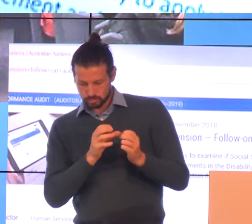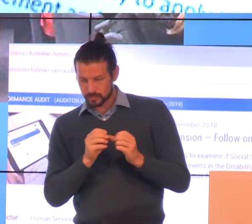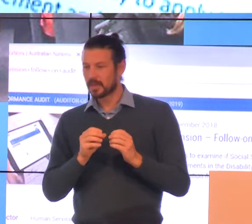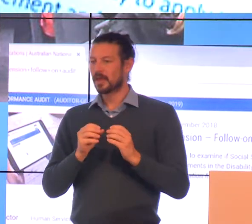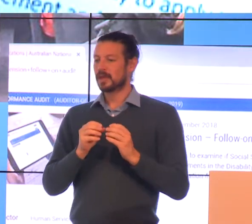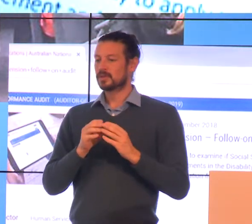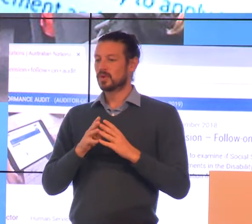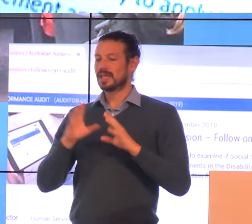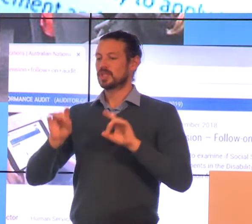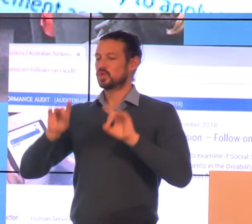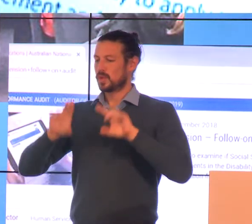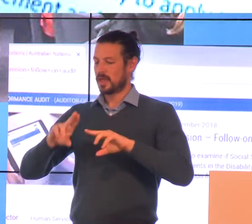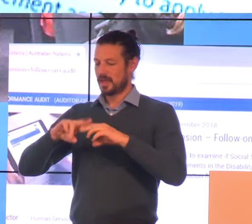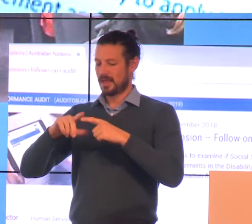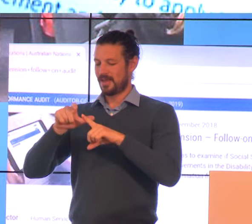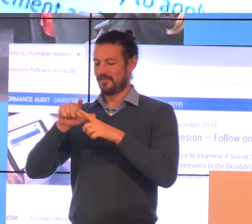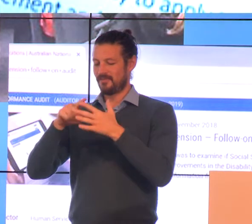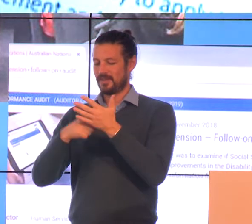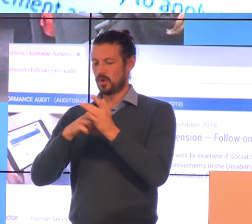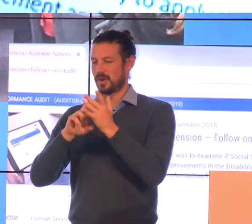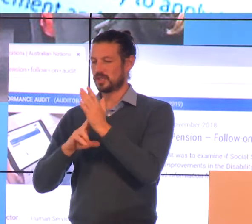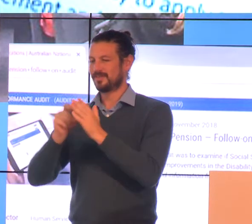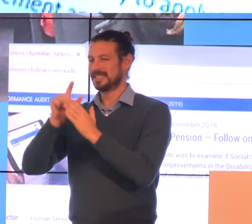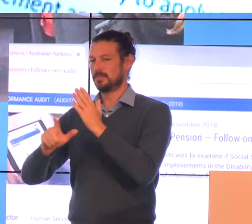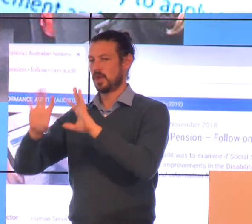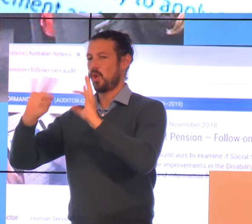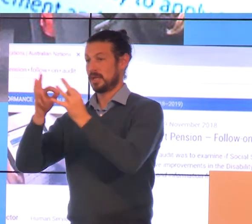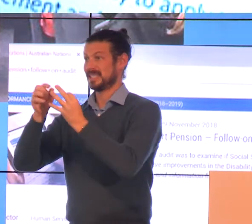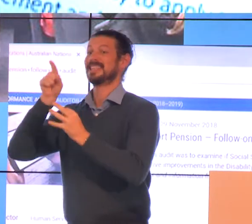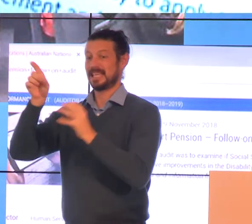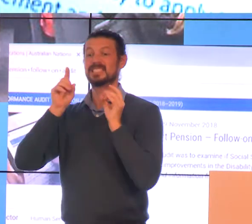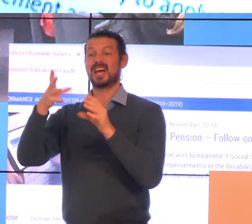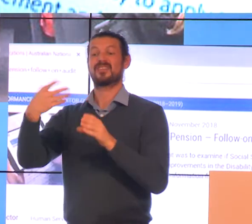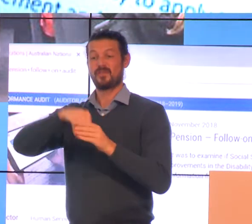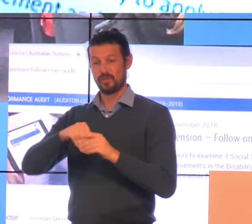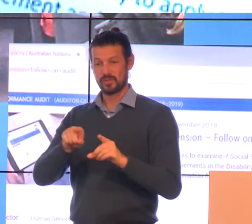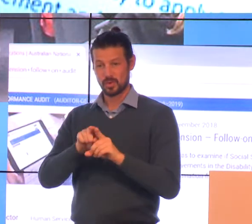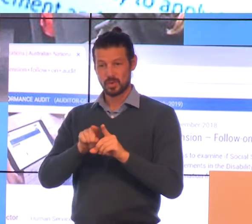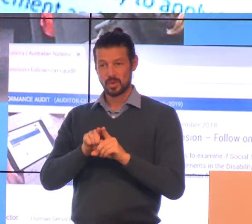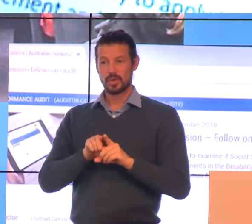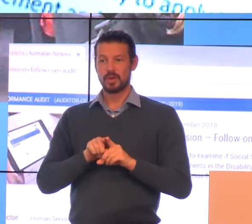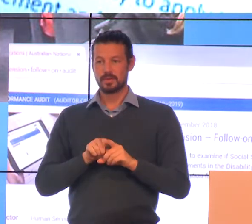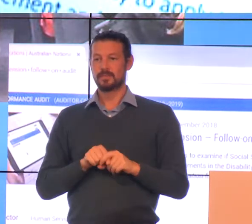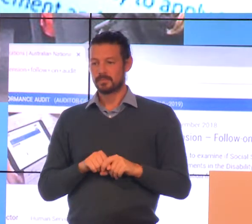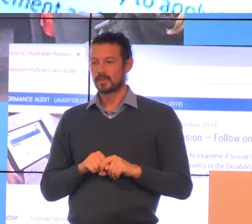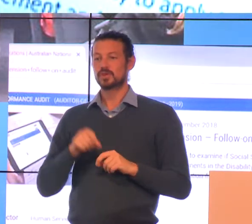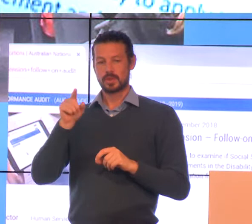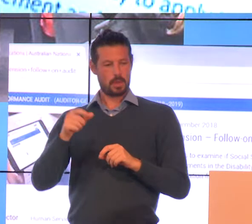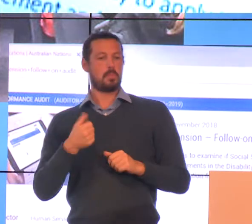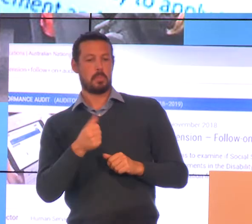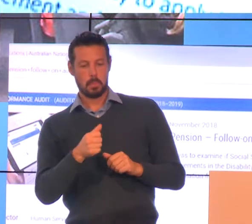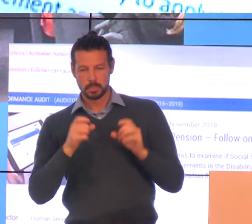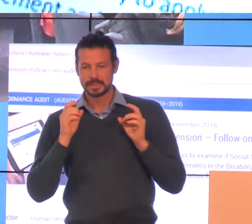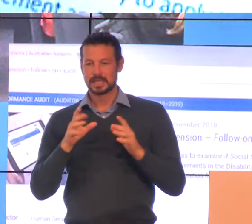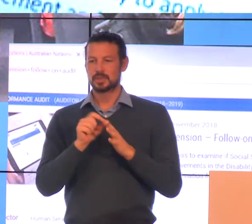Organisations became involved and they've taken, they're sort of like an offshoot and taken a lead very much on systemic advocacy